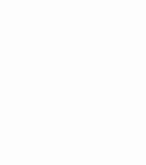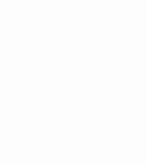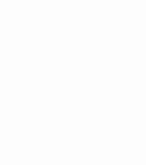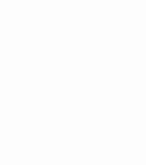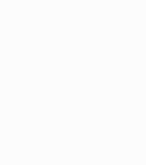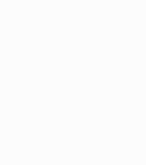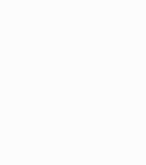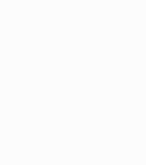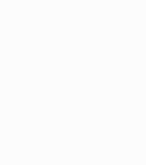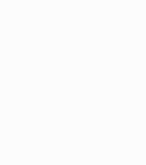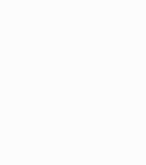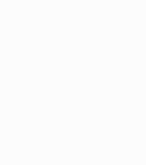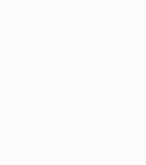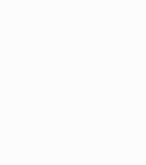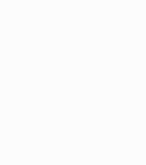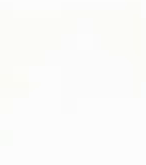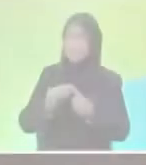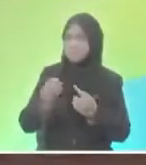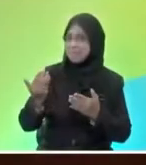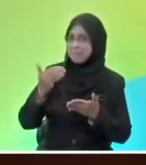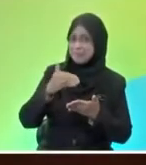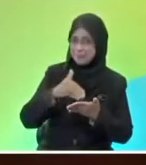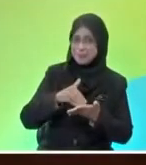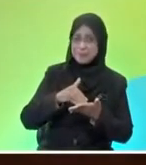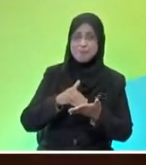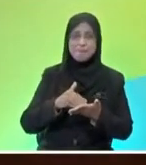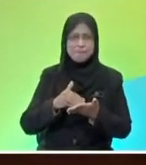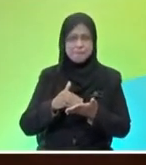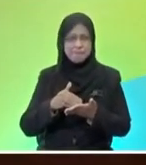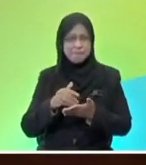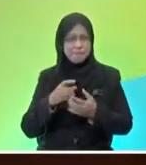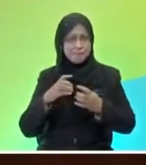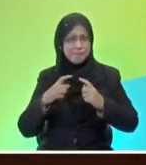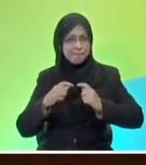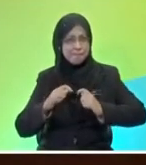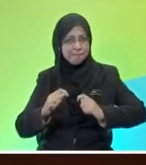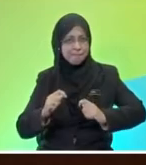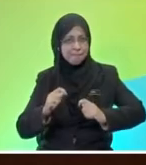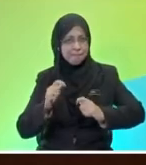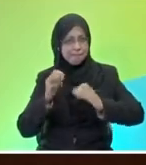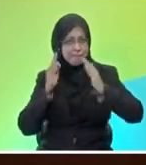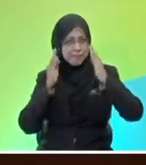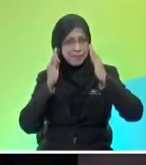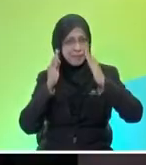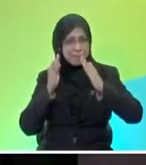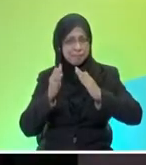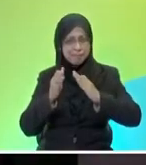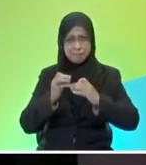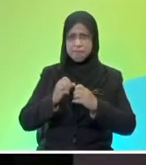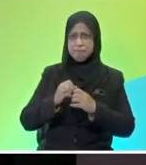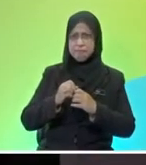D-Day TV KPM Let me try target and... Eh?